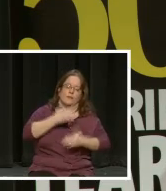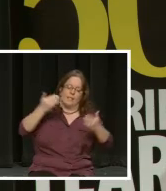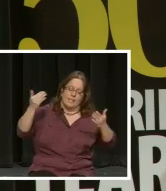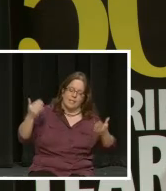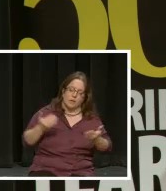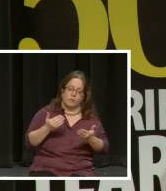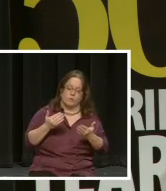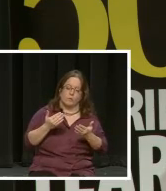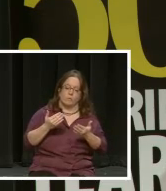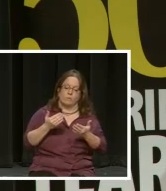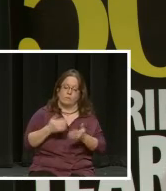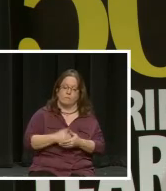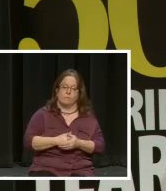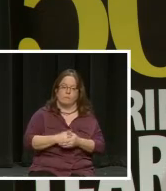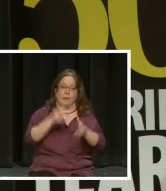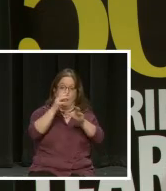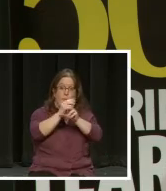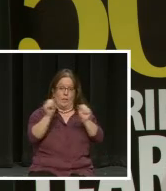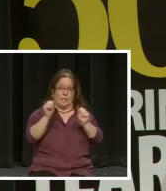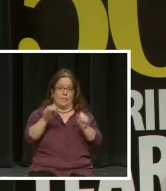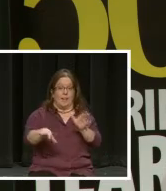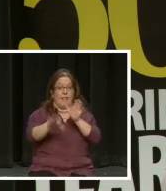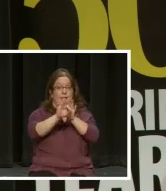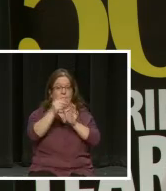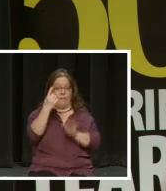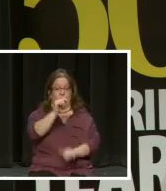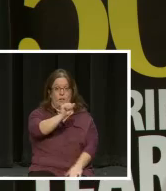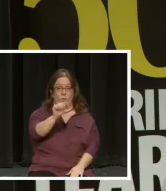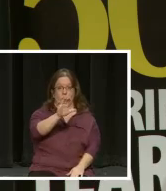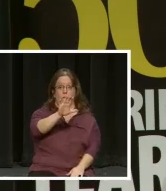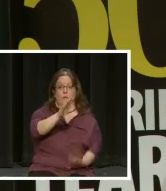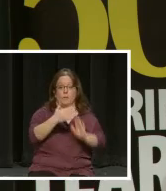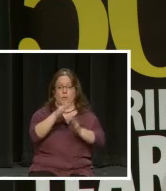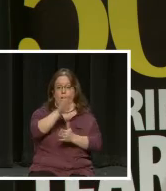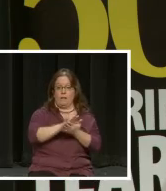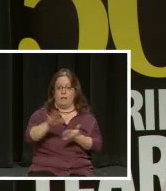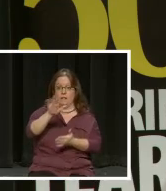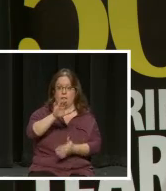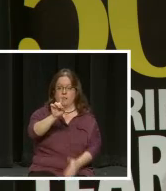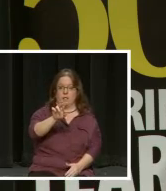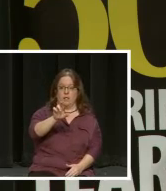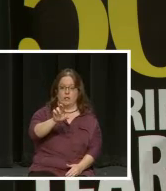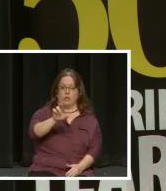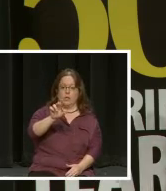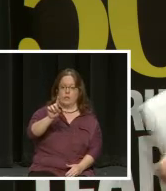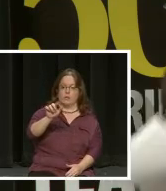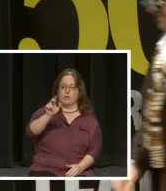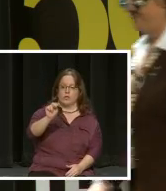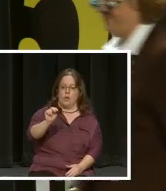introduce to you the president elect for Anne Arundel Community College, Dr. Dawn Lindsay.